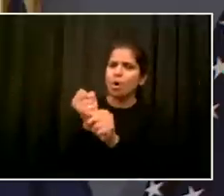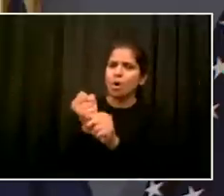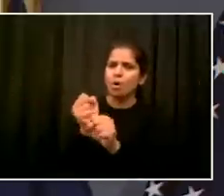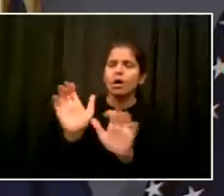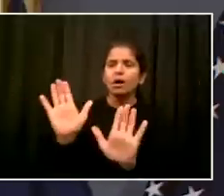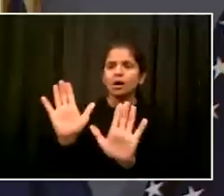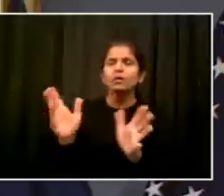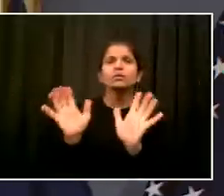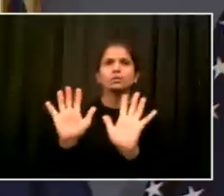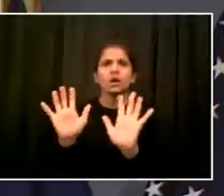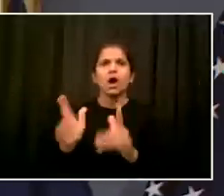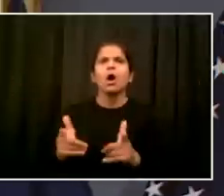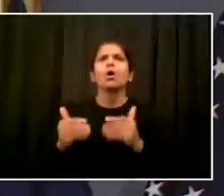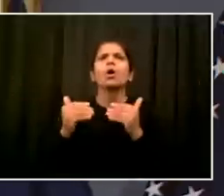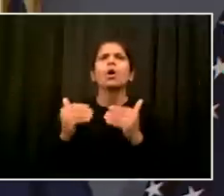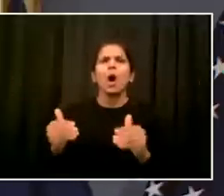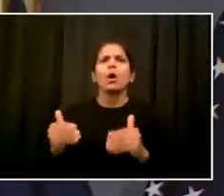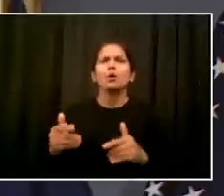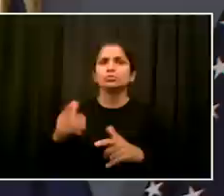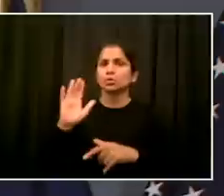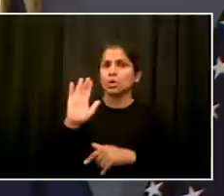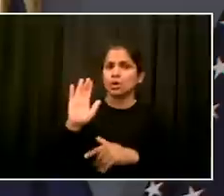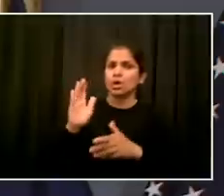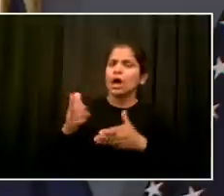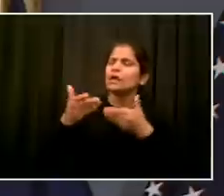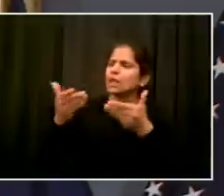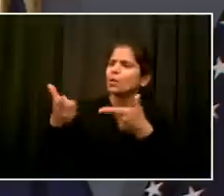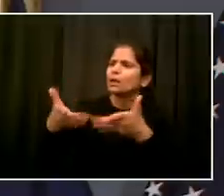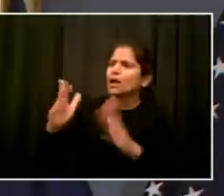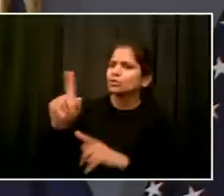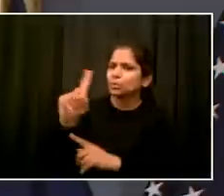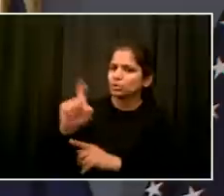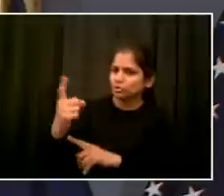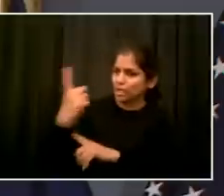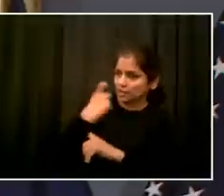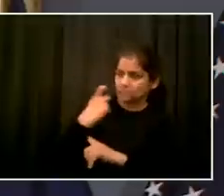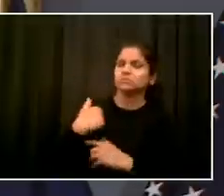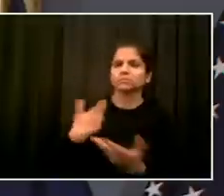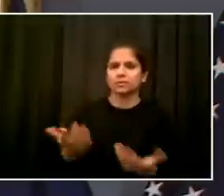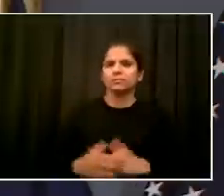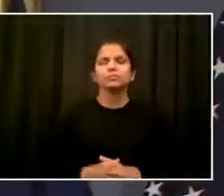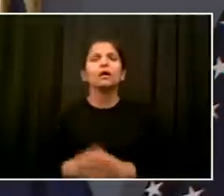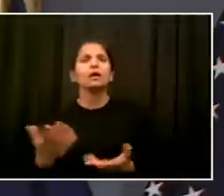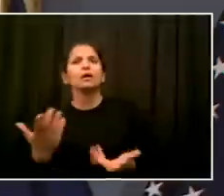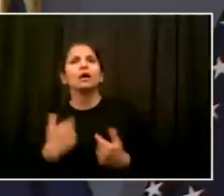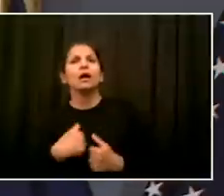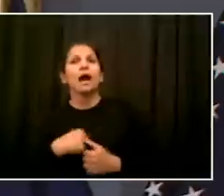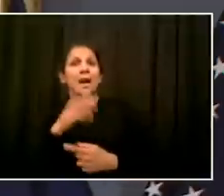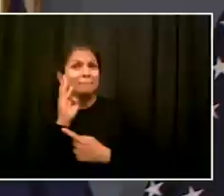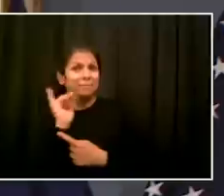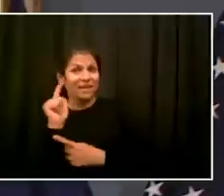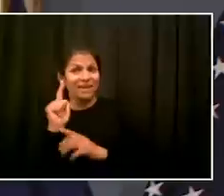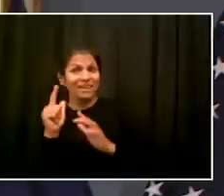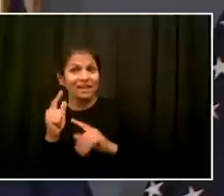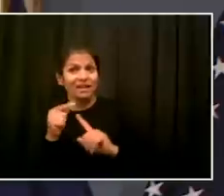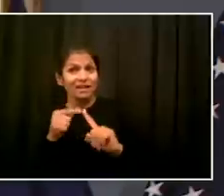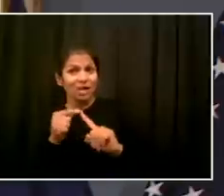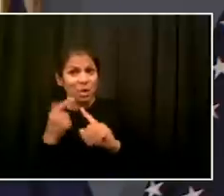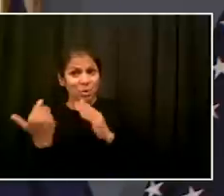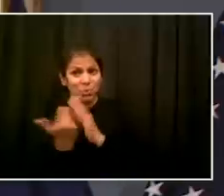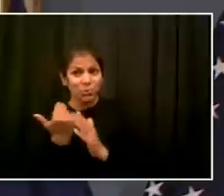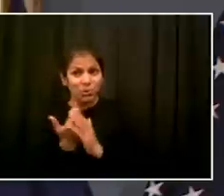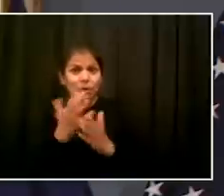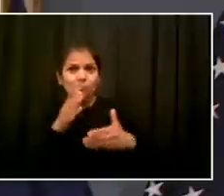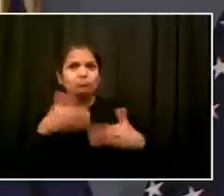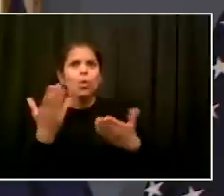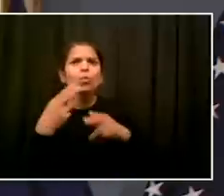on the facts is whether or not you're going to sign the chokehold bill or will you veto it, as you said in the past? And how soon can